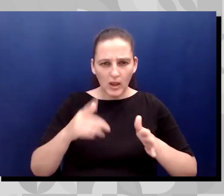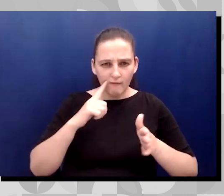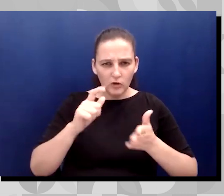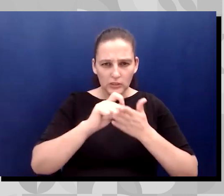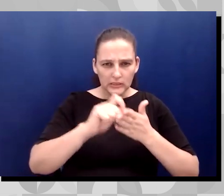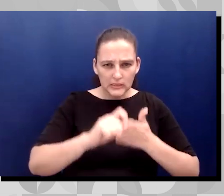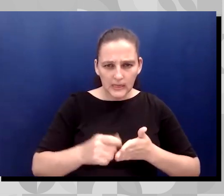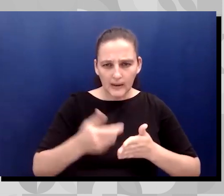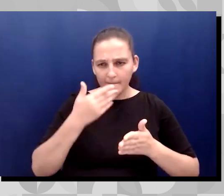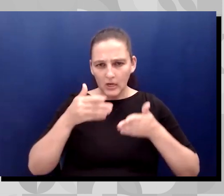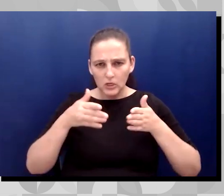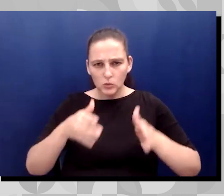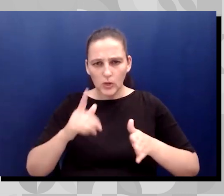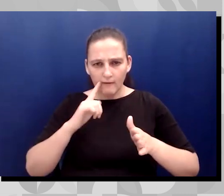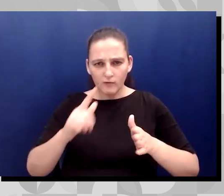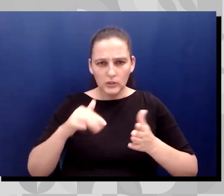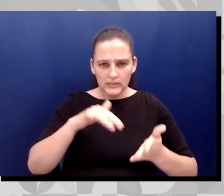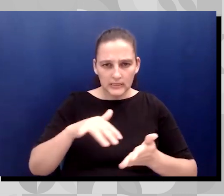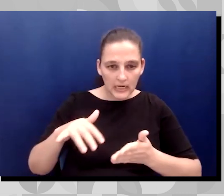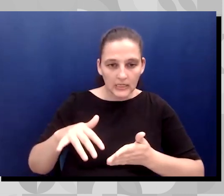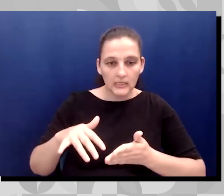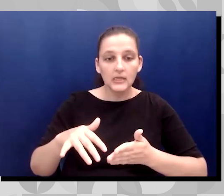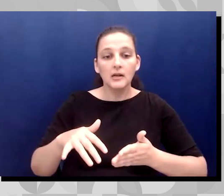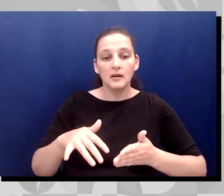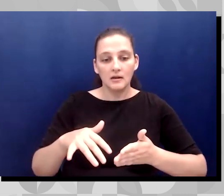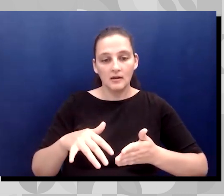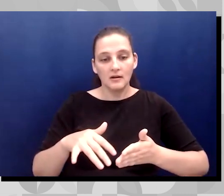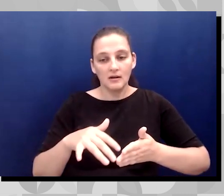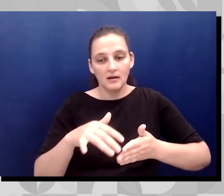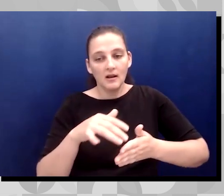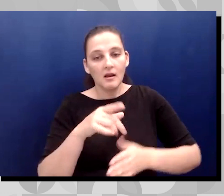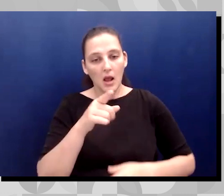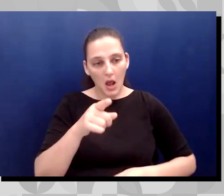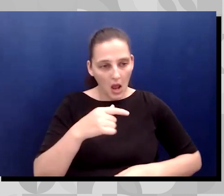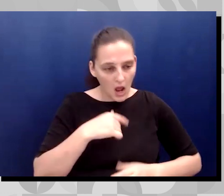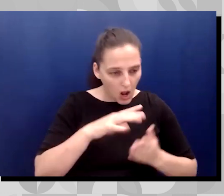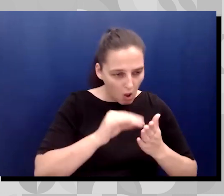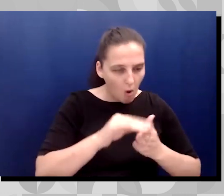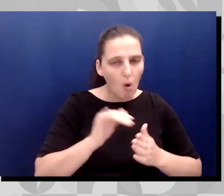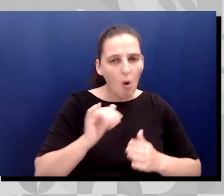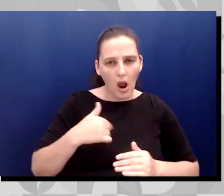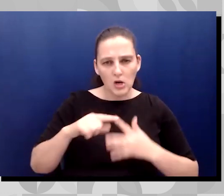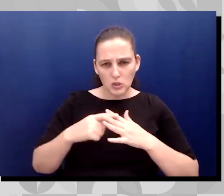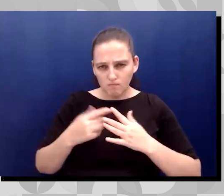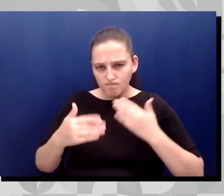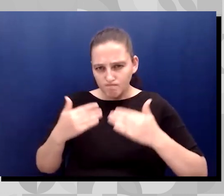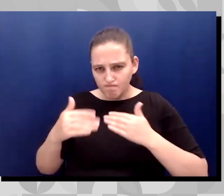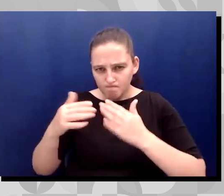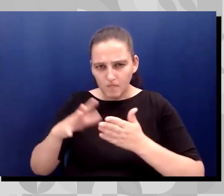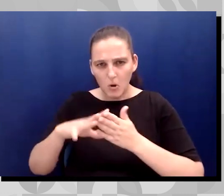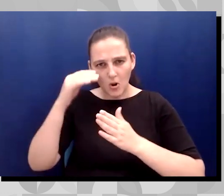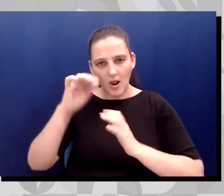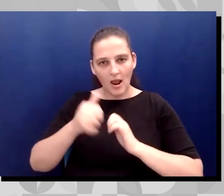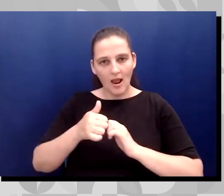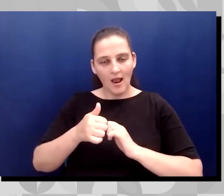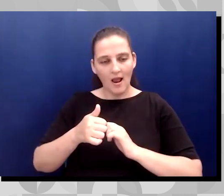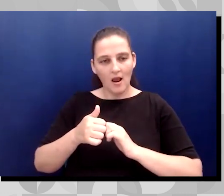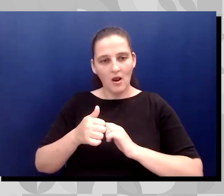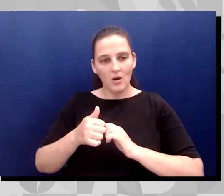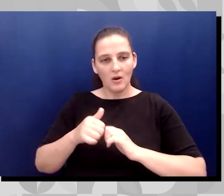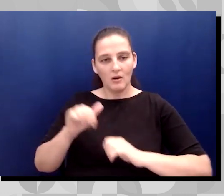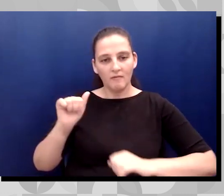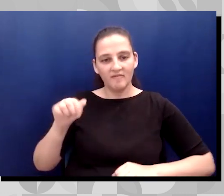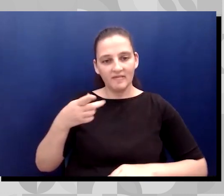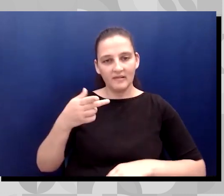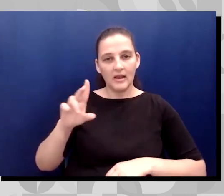these are some of the things I did to get started in learning about the impact of the ADHD had on me